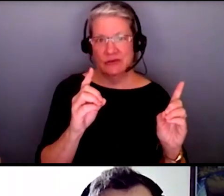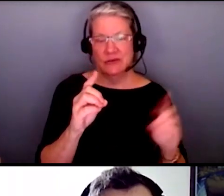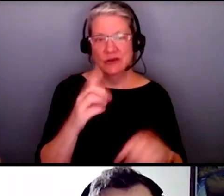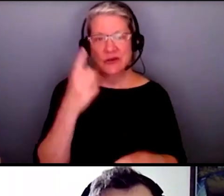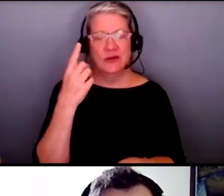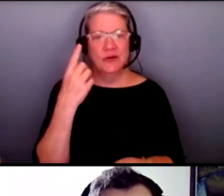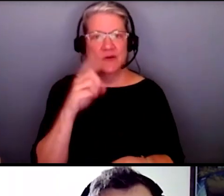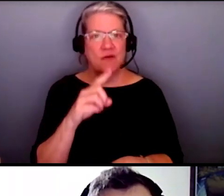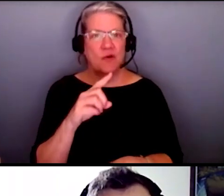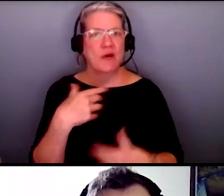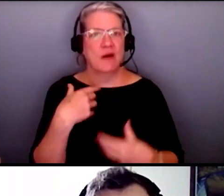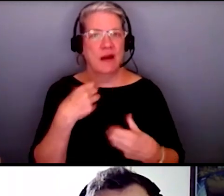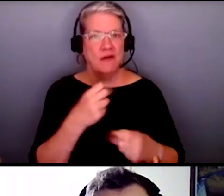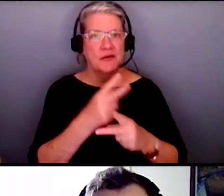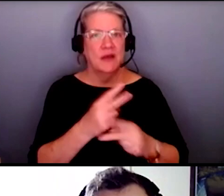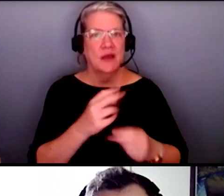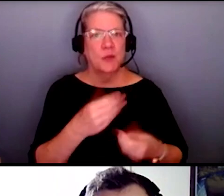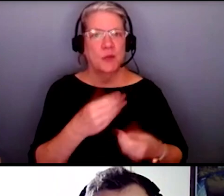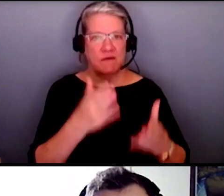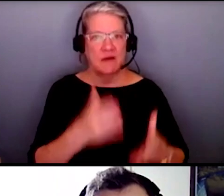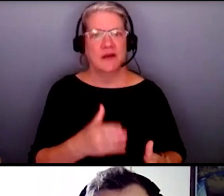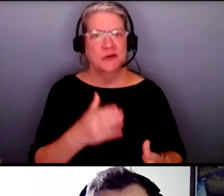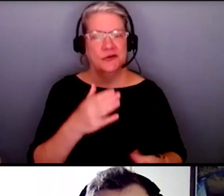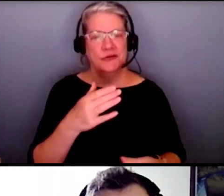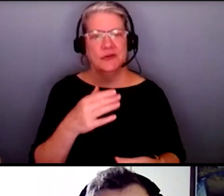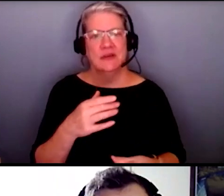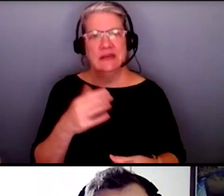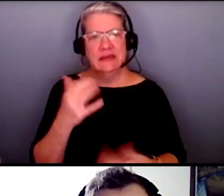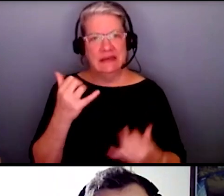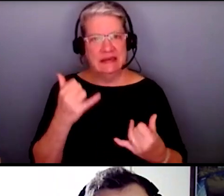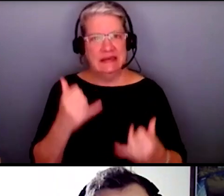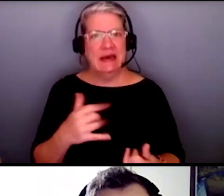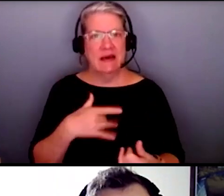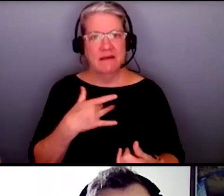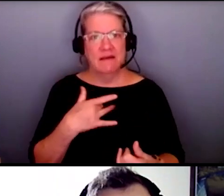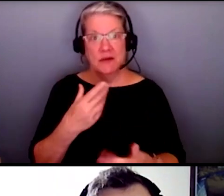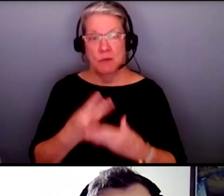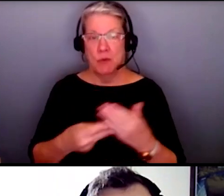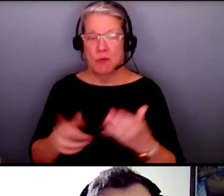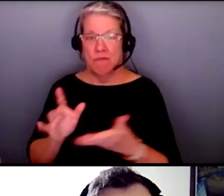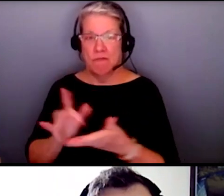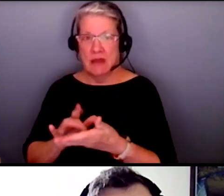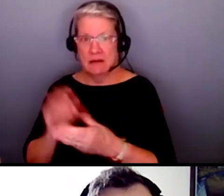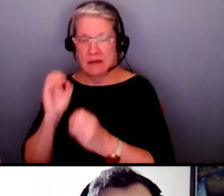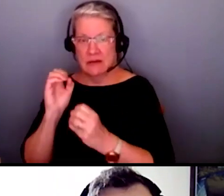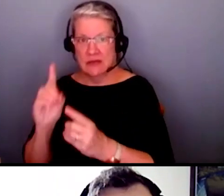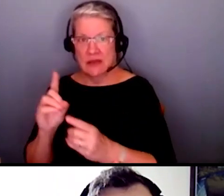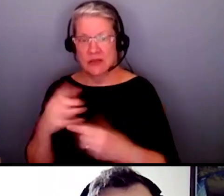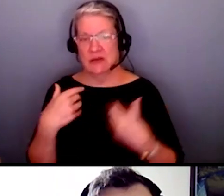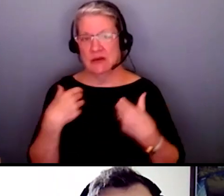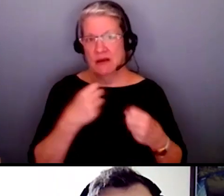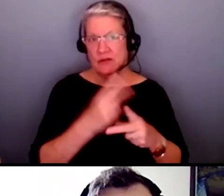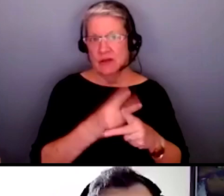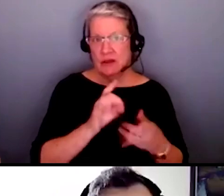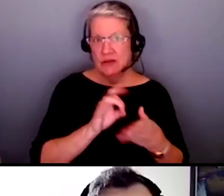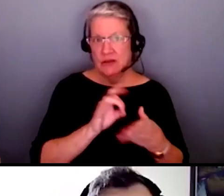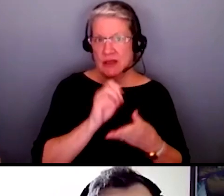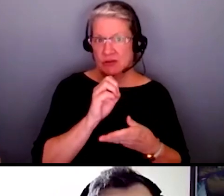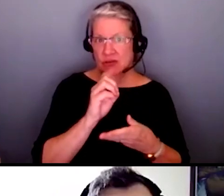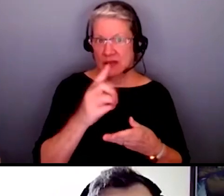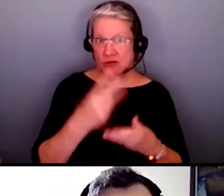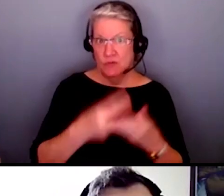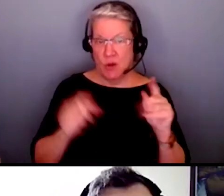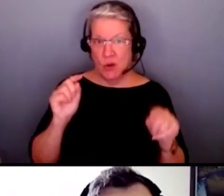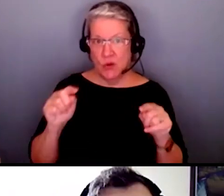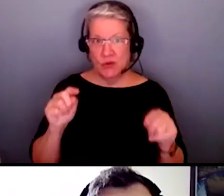think that one of the things that need to be more of a priority in in both medical education and in health care education because we also have of course